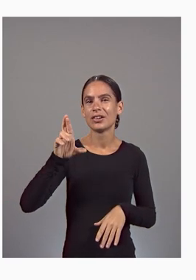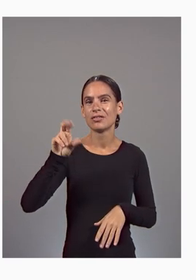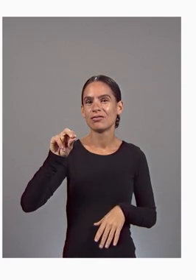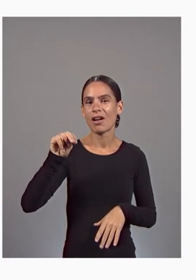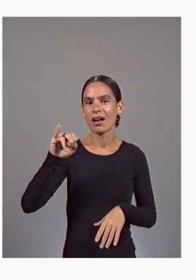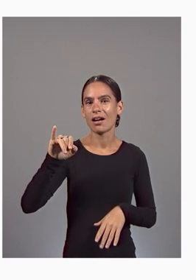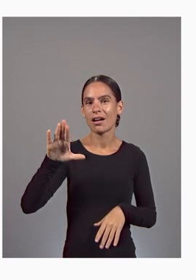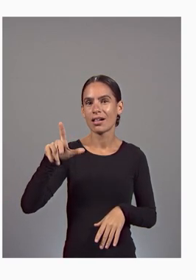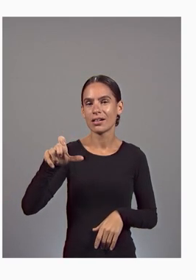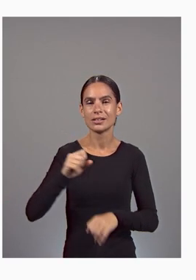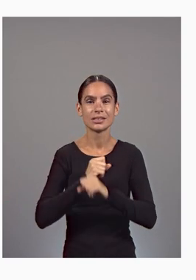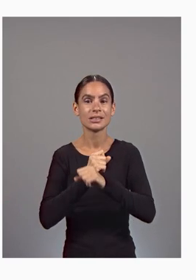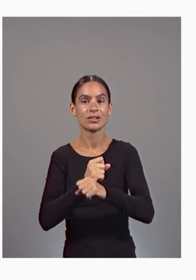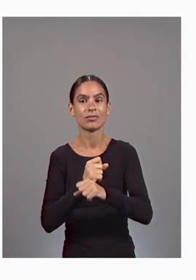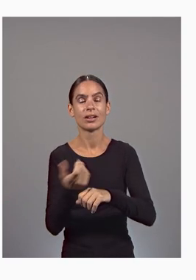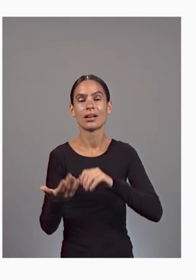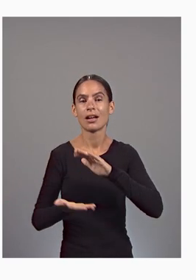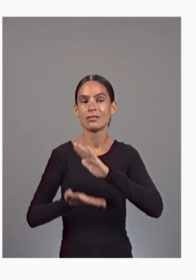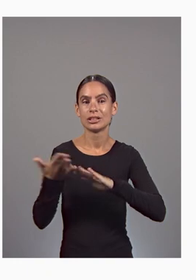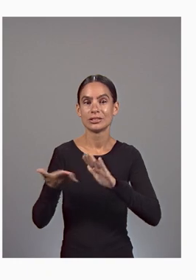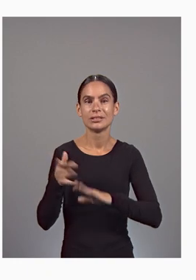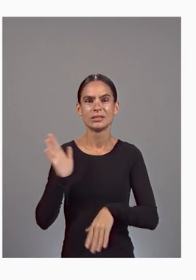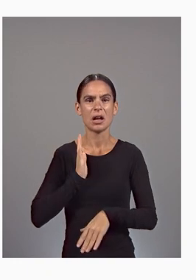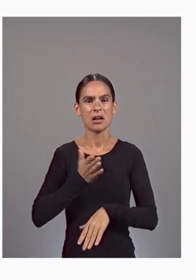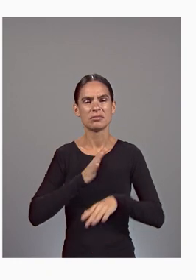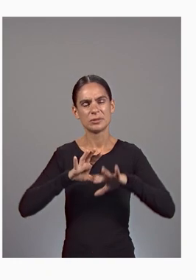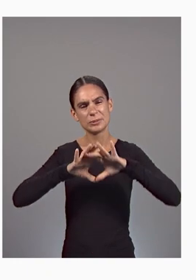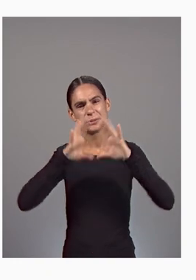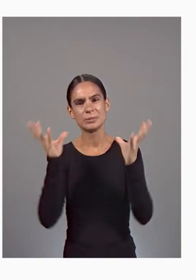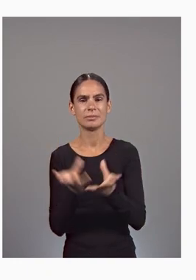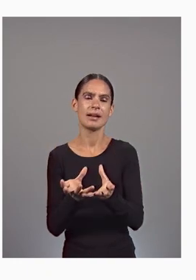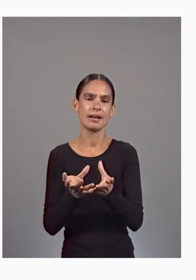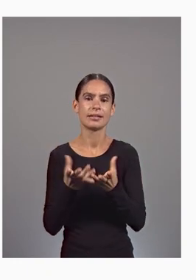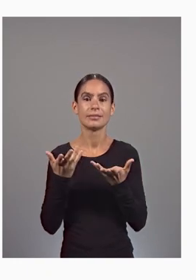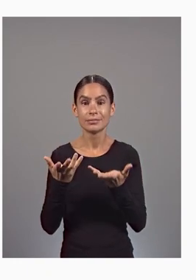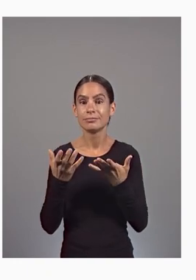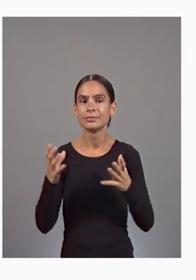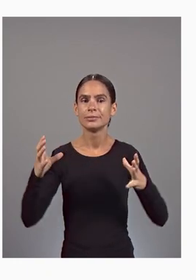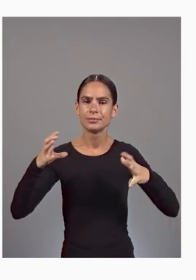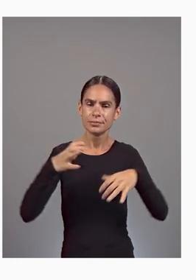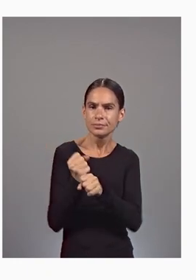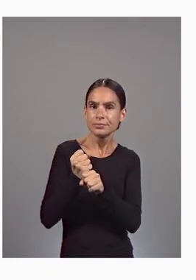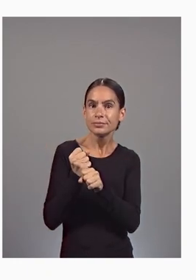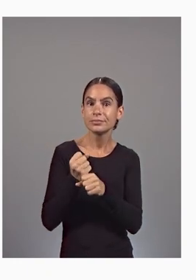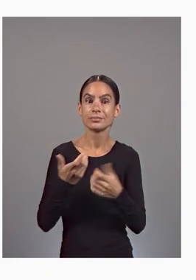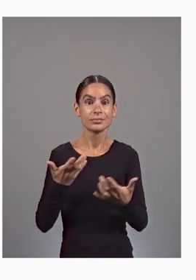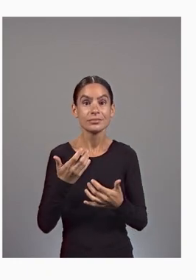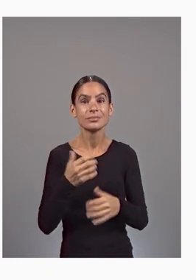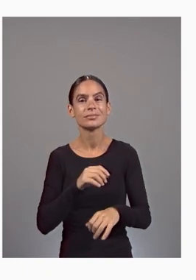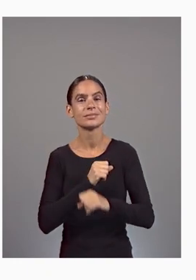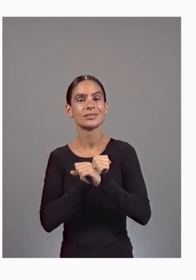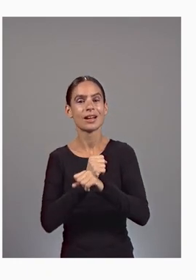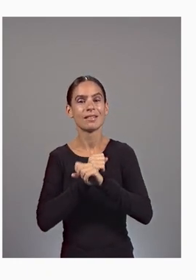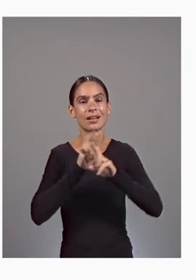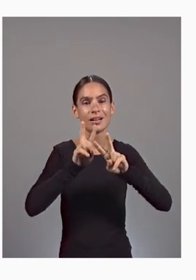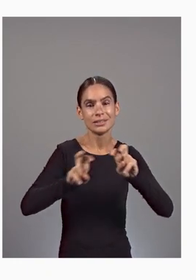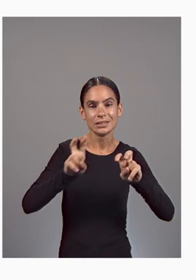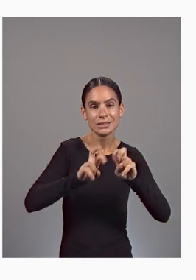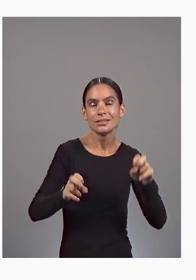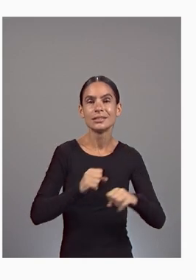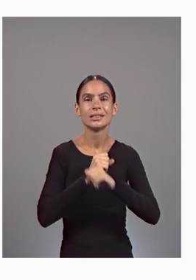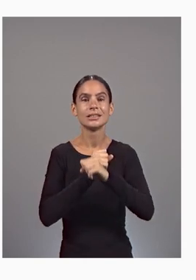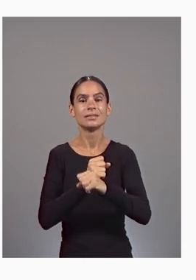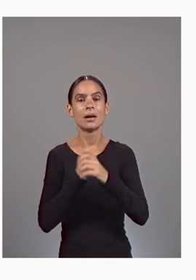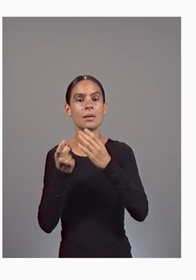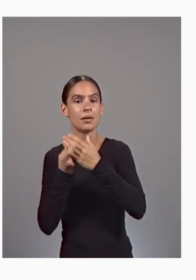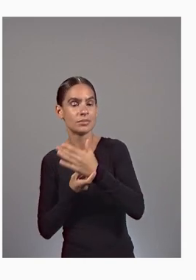Security Operations, our suite that consolidates security analytics, security automation,